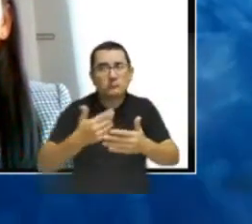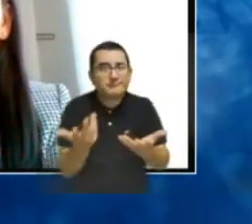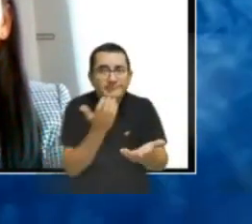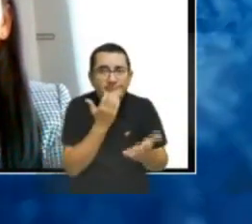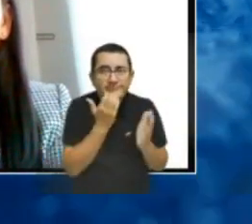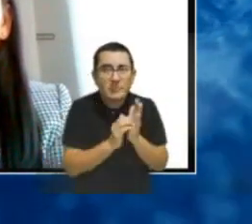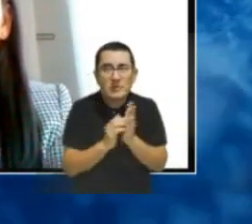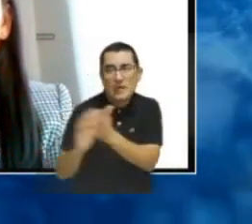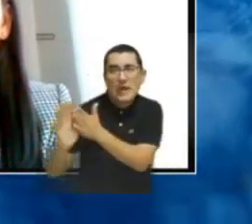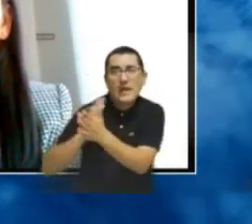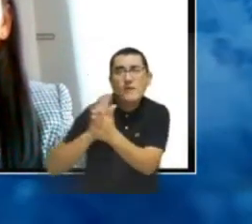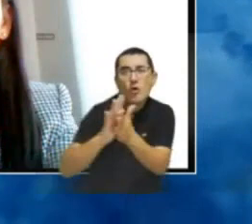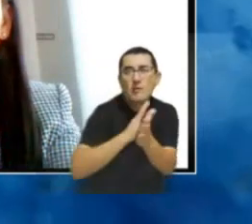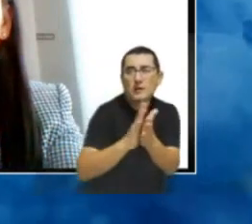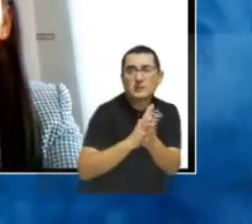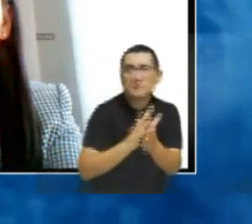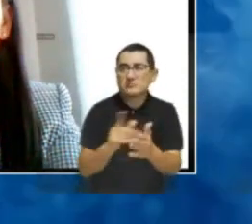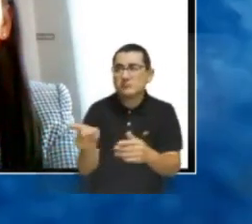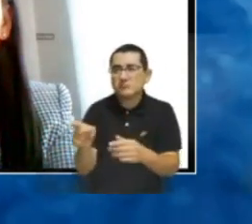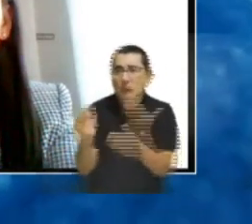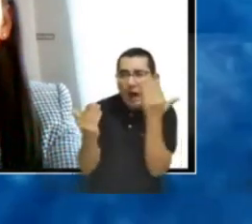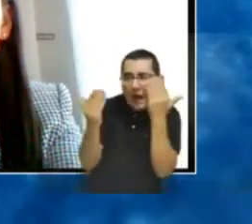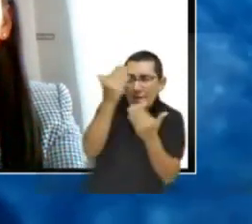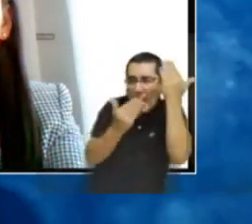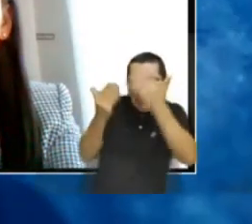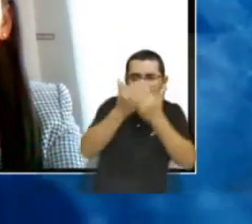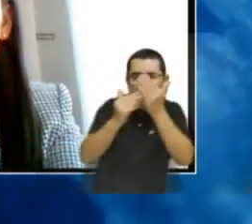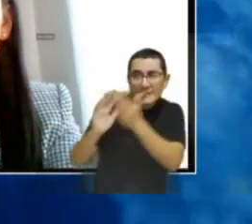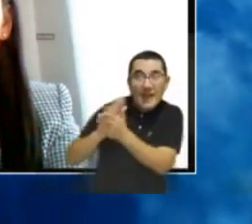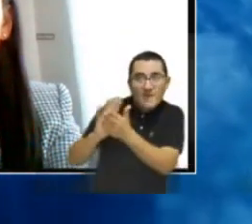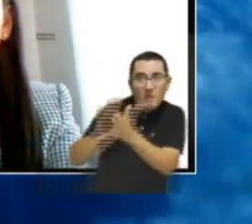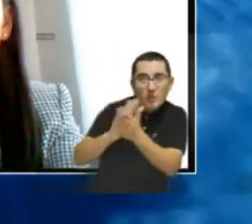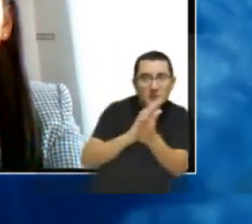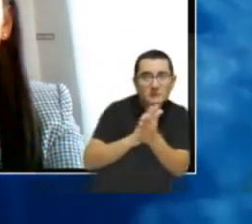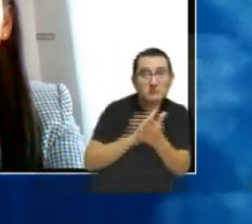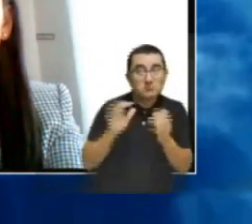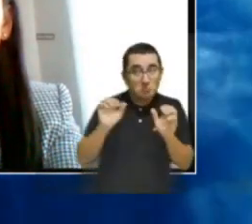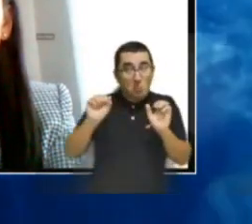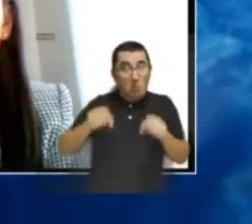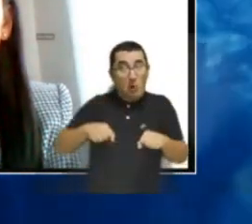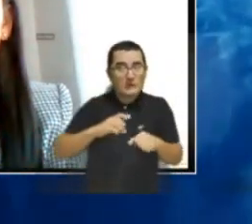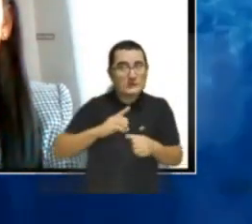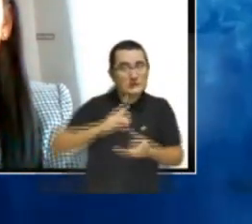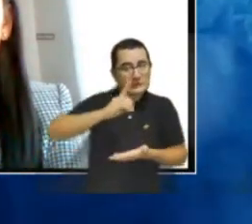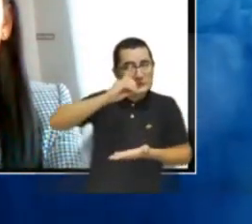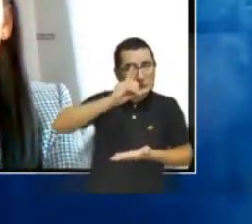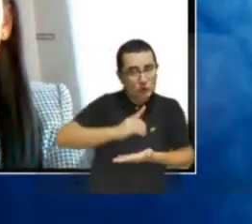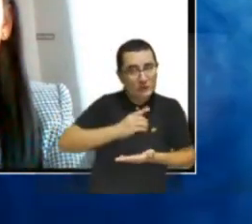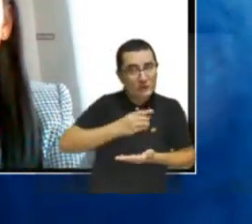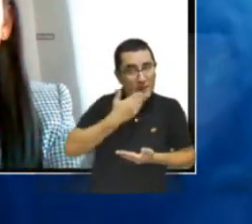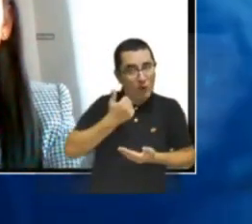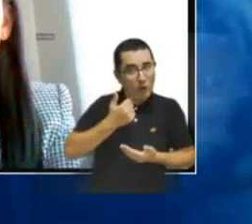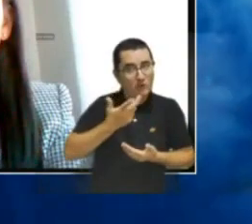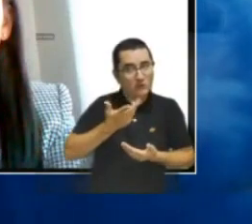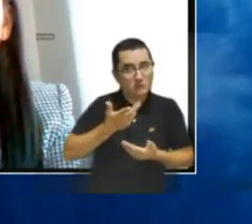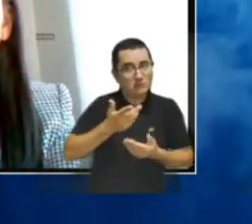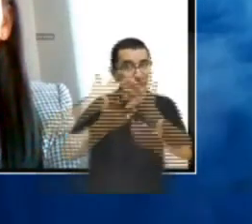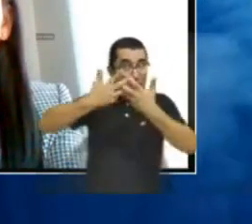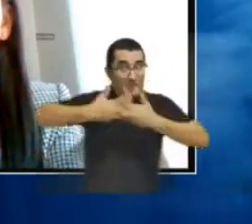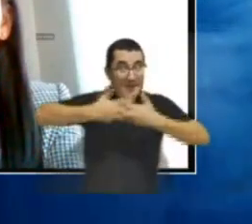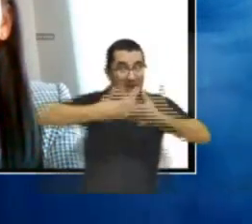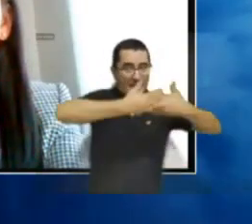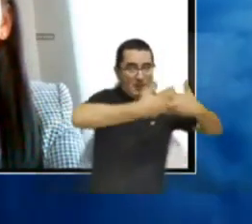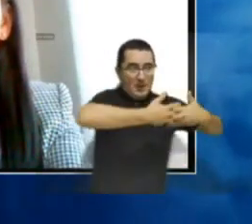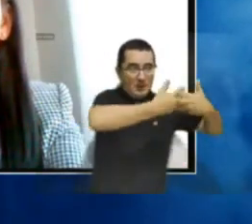information grab with sensors, we can actually make better decisions.